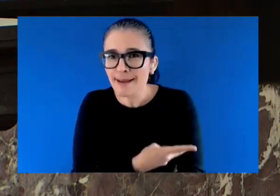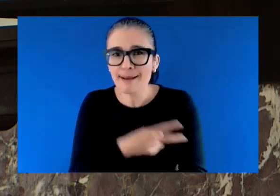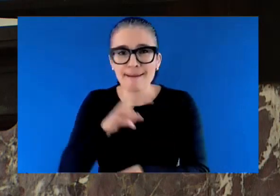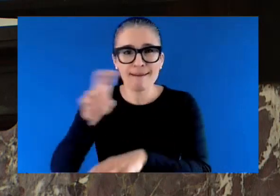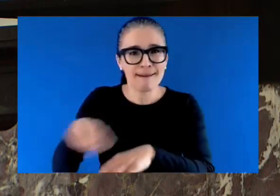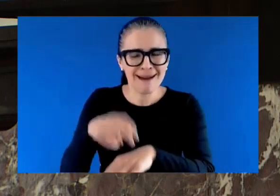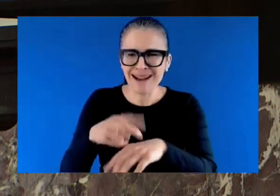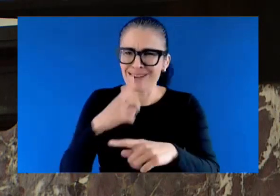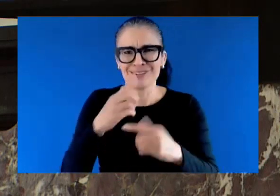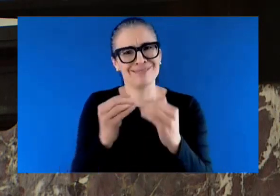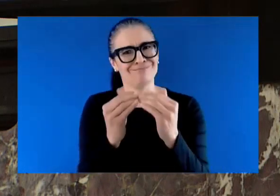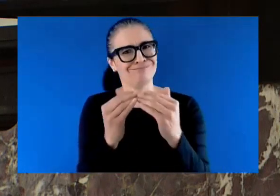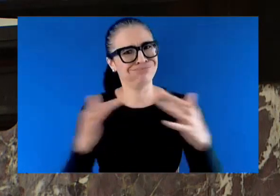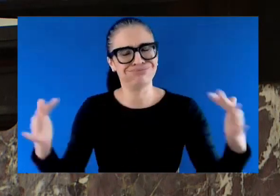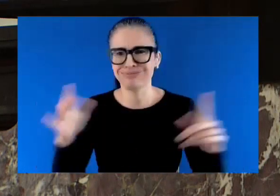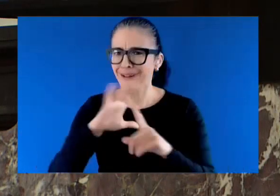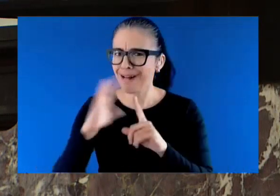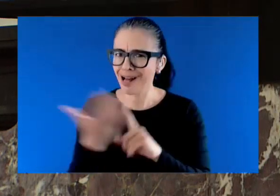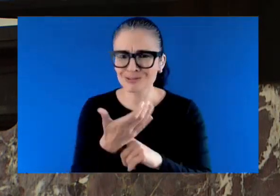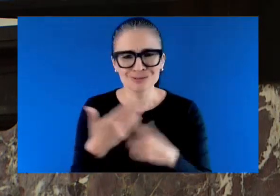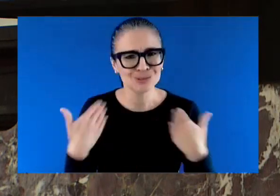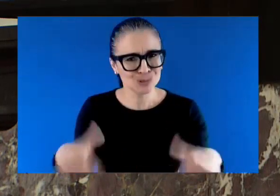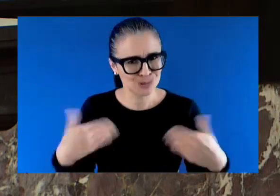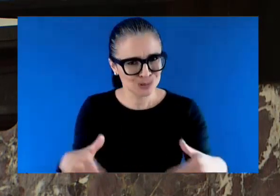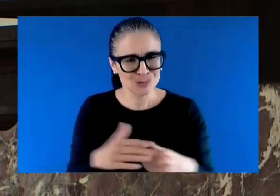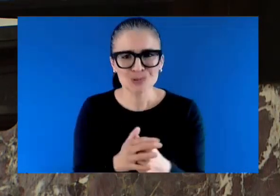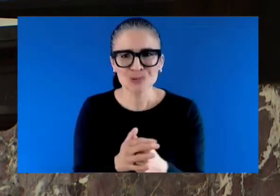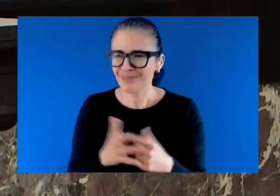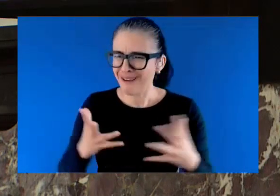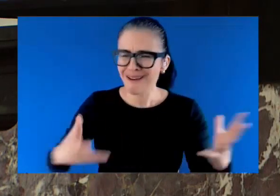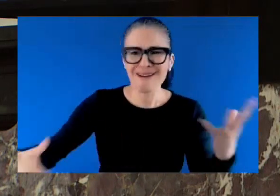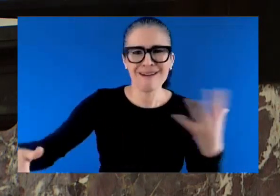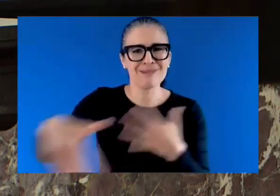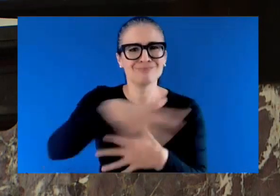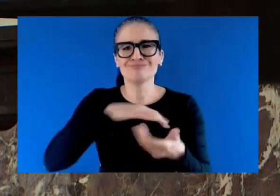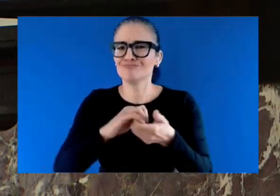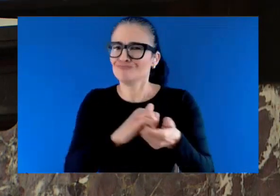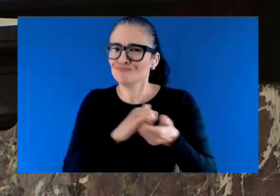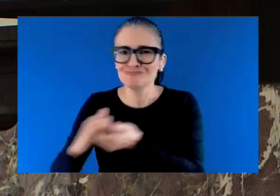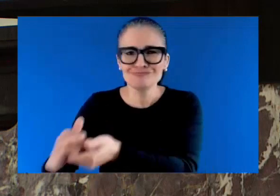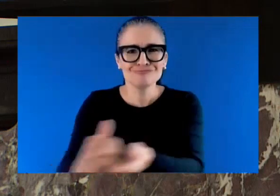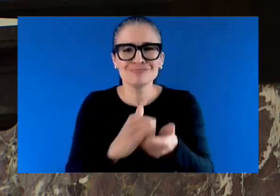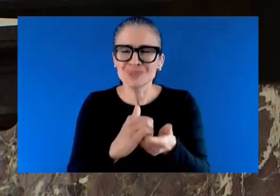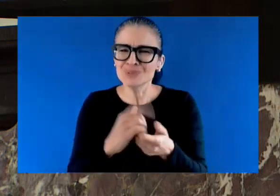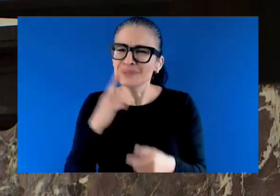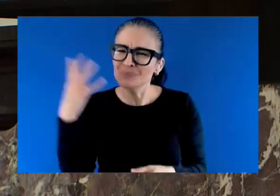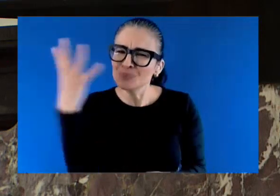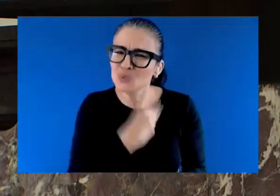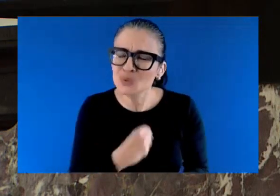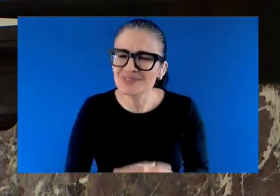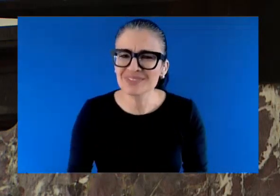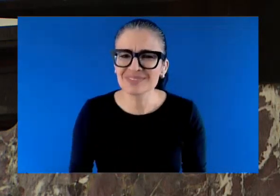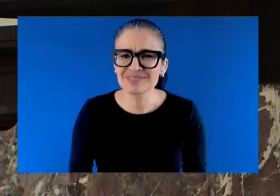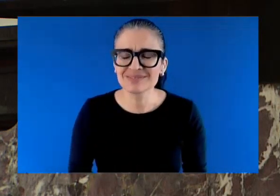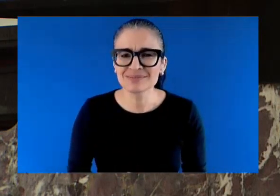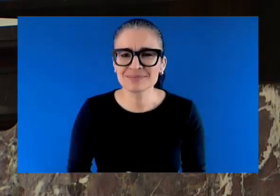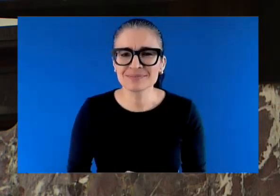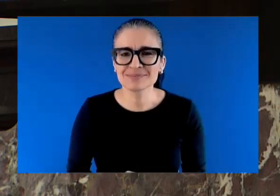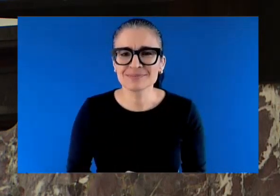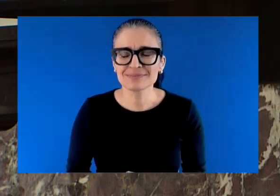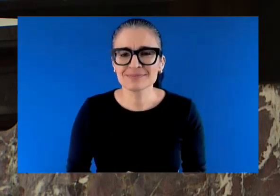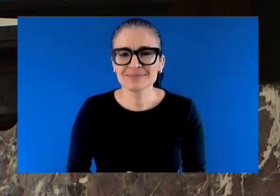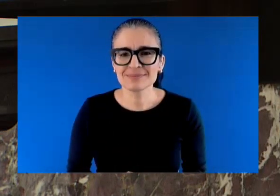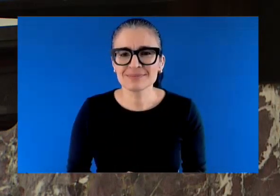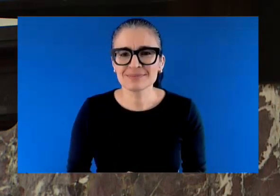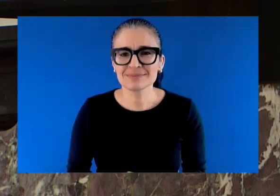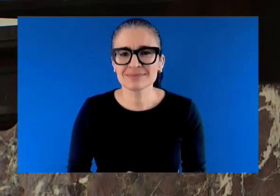beautifying and bettering Richmond in meaningful, significant, and constructive manners. However, when individuals use cultural differences and